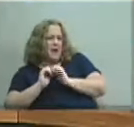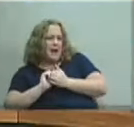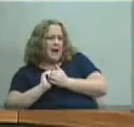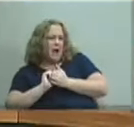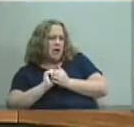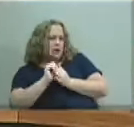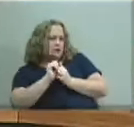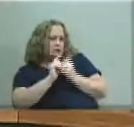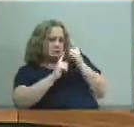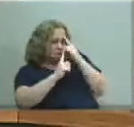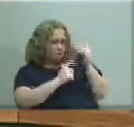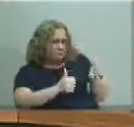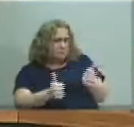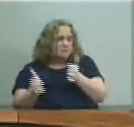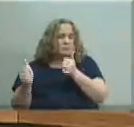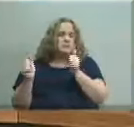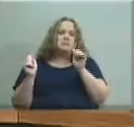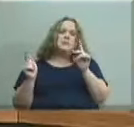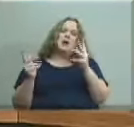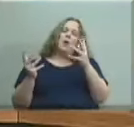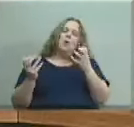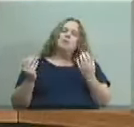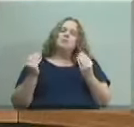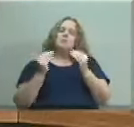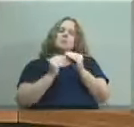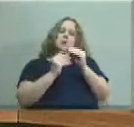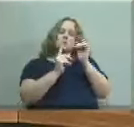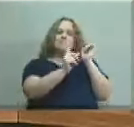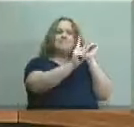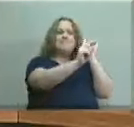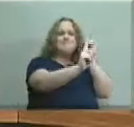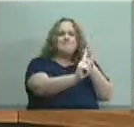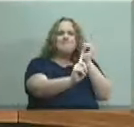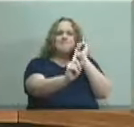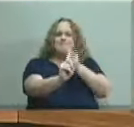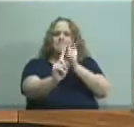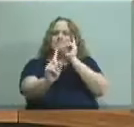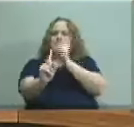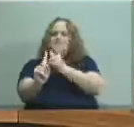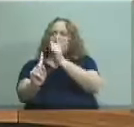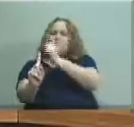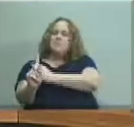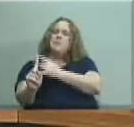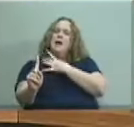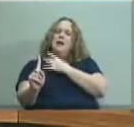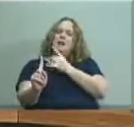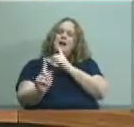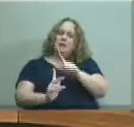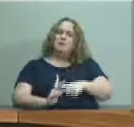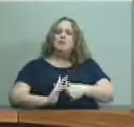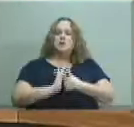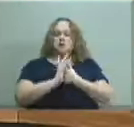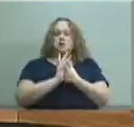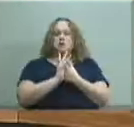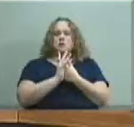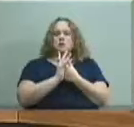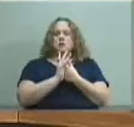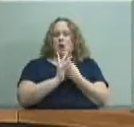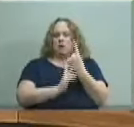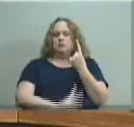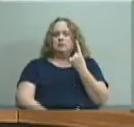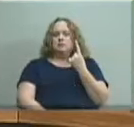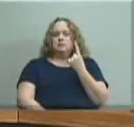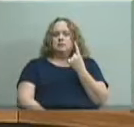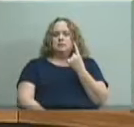so i'm more in favor of having it more targeted and i like that original um you know the original um